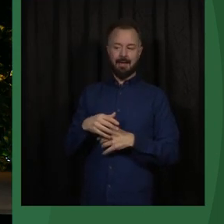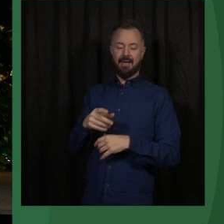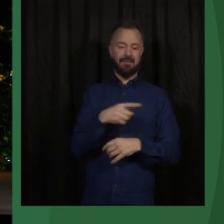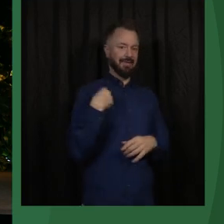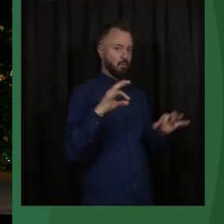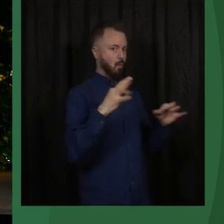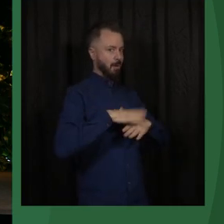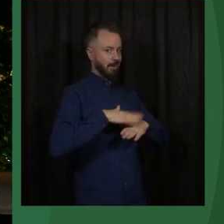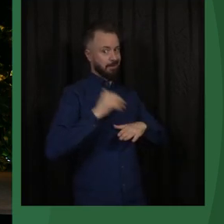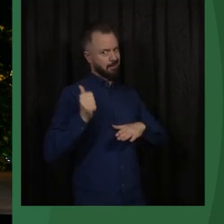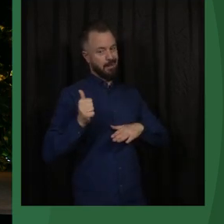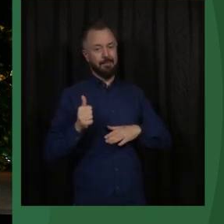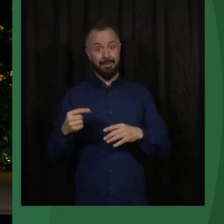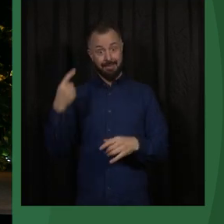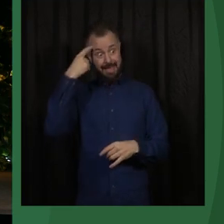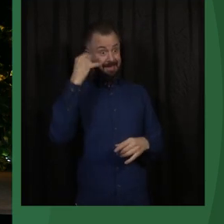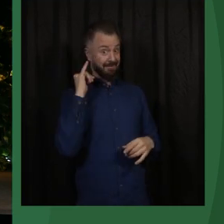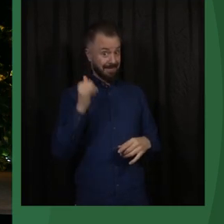Just imagine the headlines.